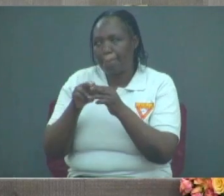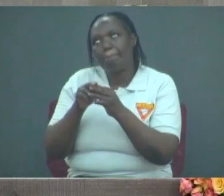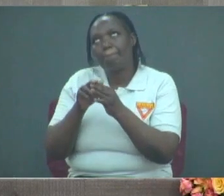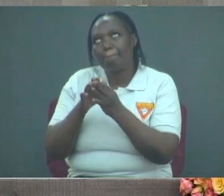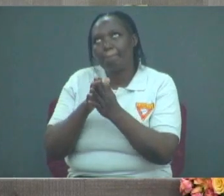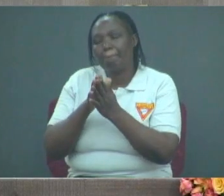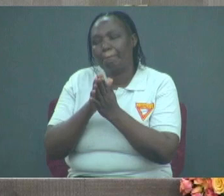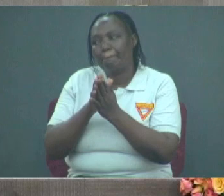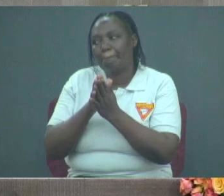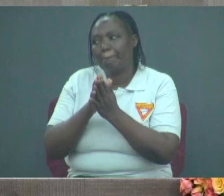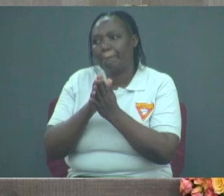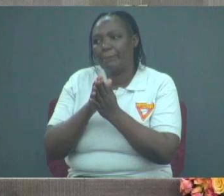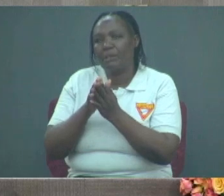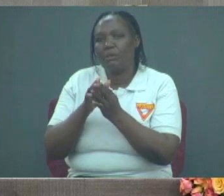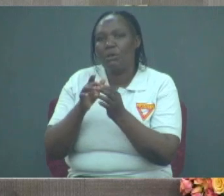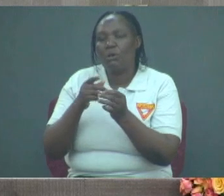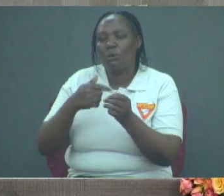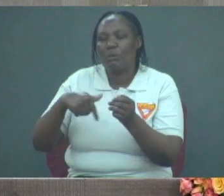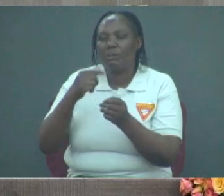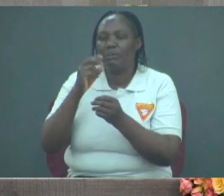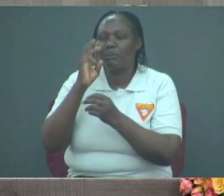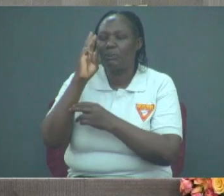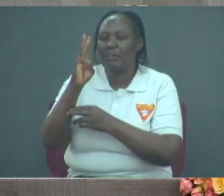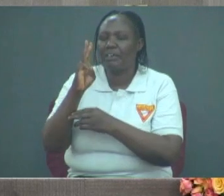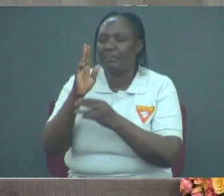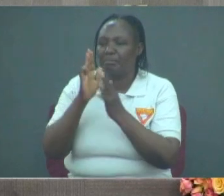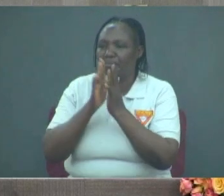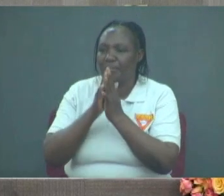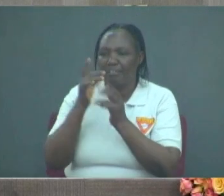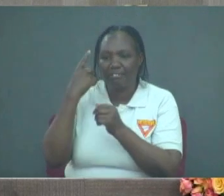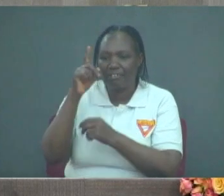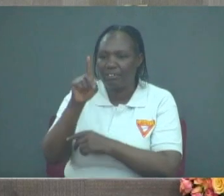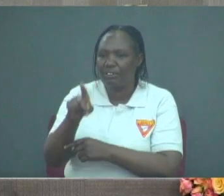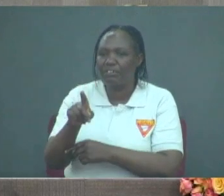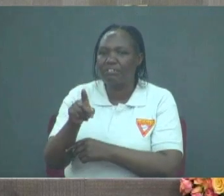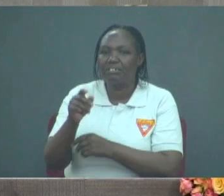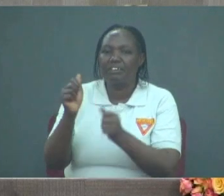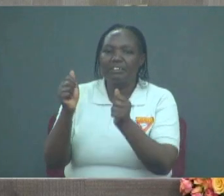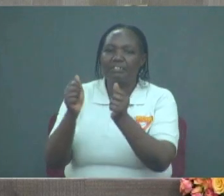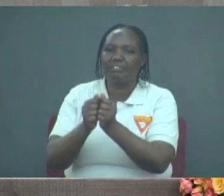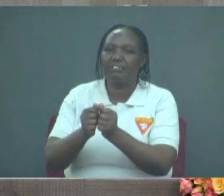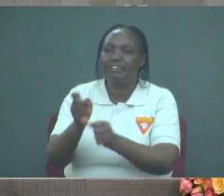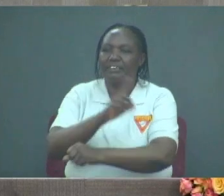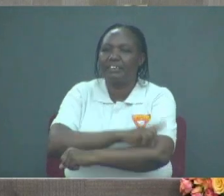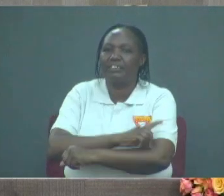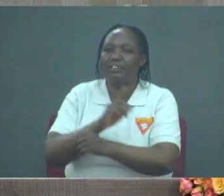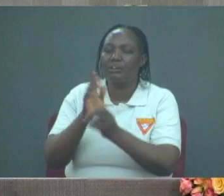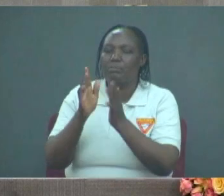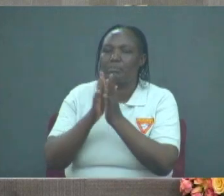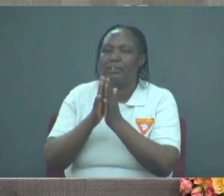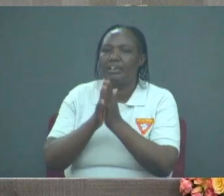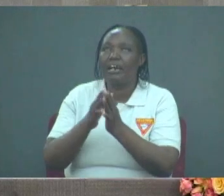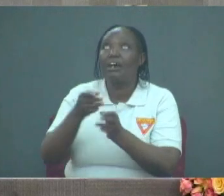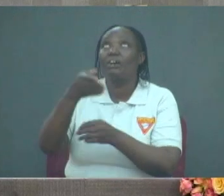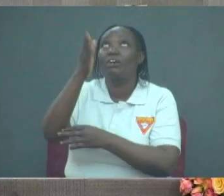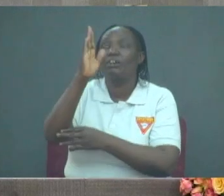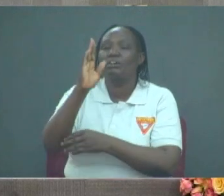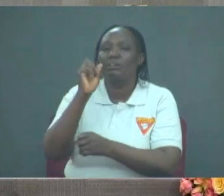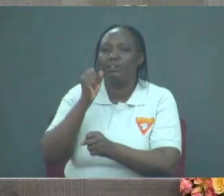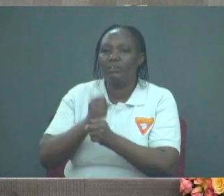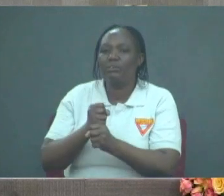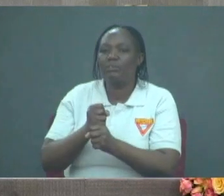requests, and we will pray for you. And I'm assuring you that in the 10 days of prayer, God is going to do something wonderful